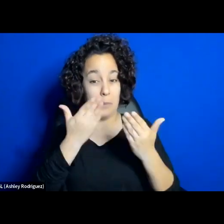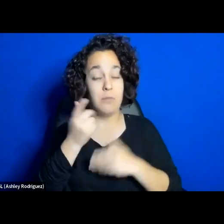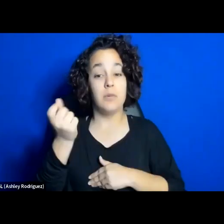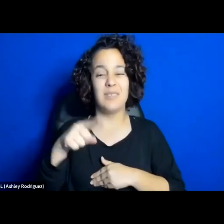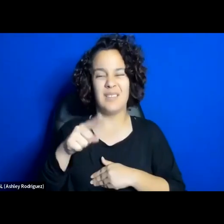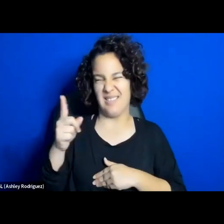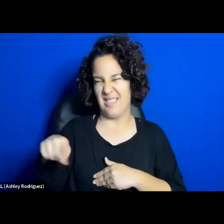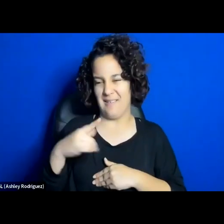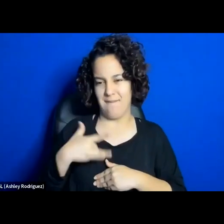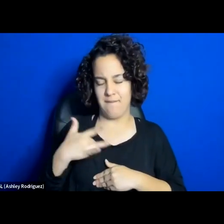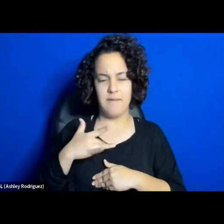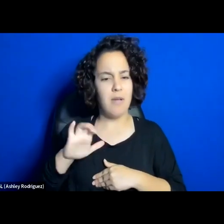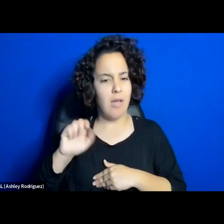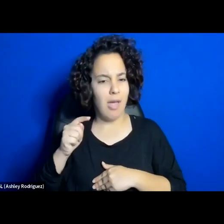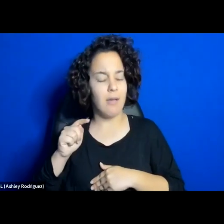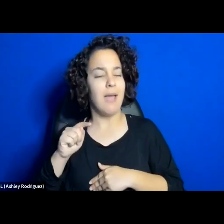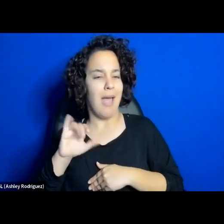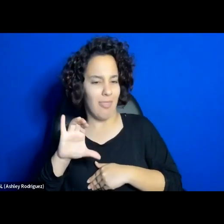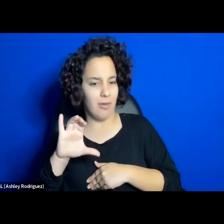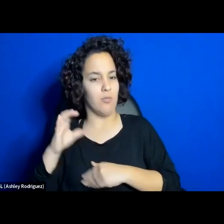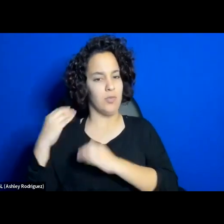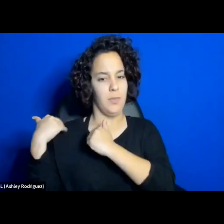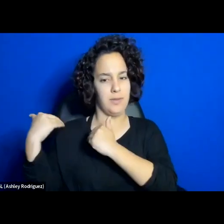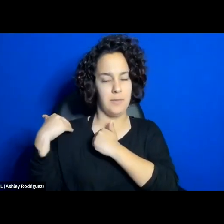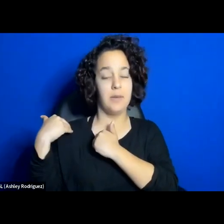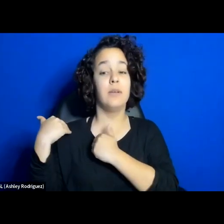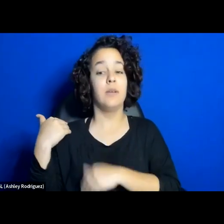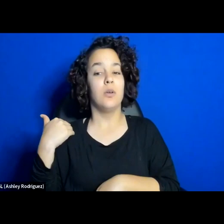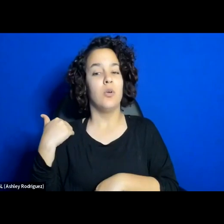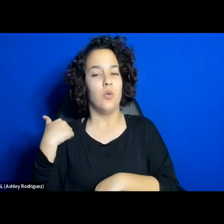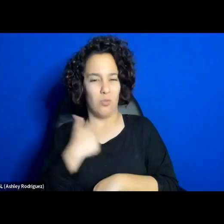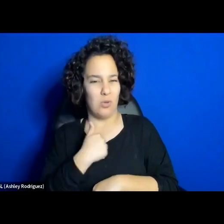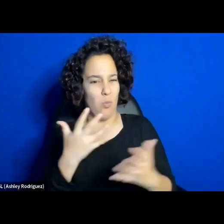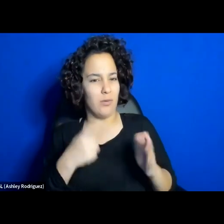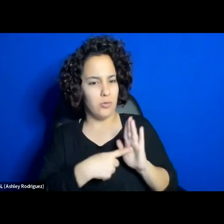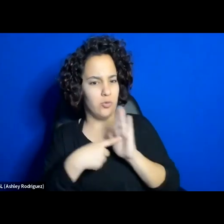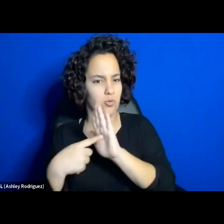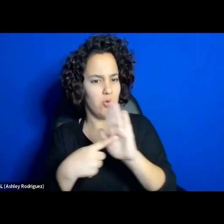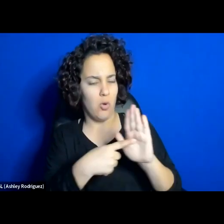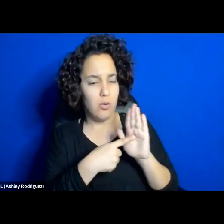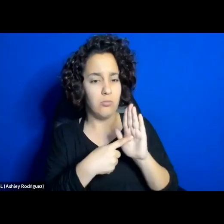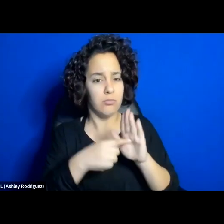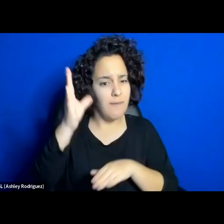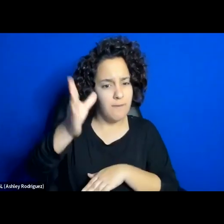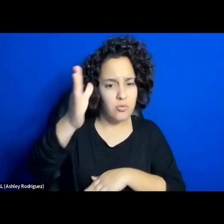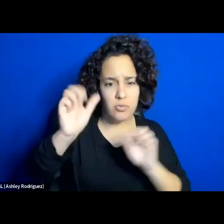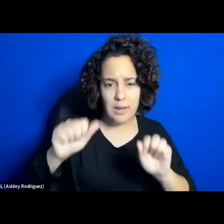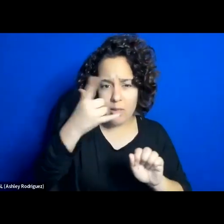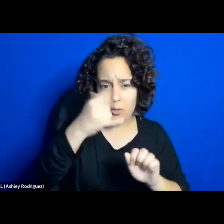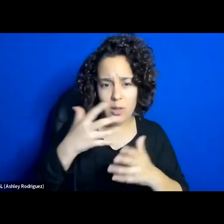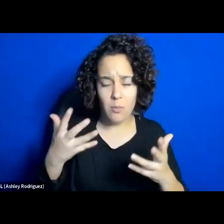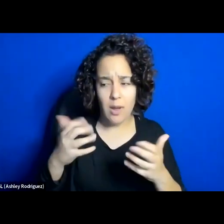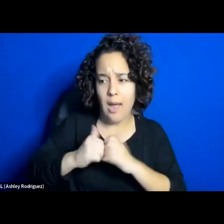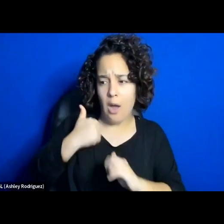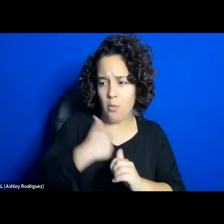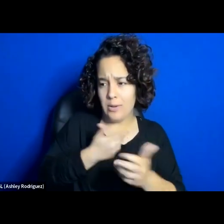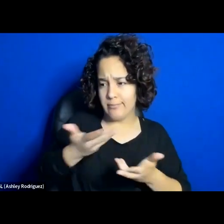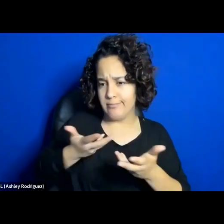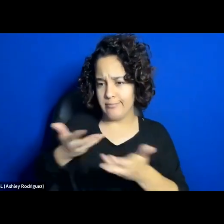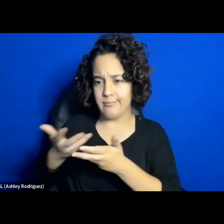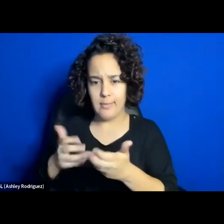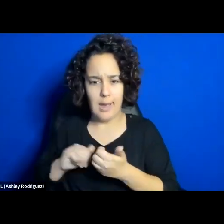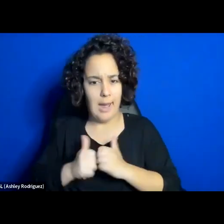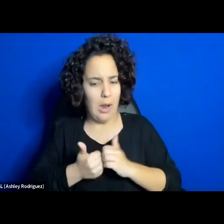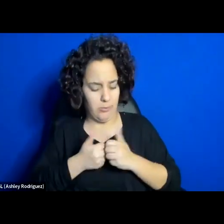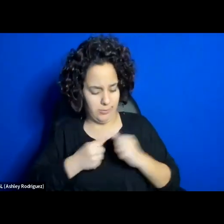to propose to the world a model of reality that reimagined how to interact and how to be. Iranian theater